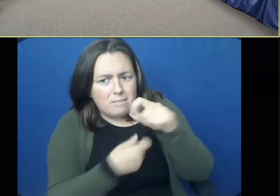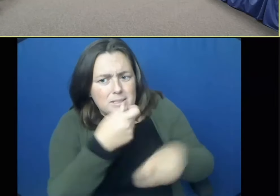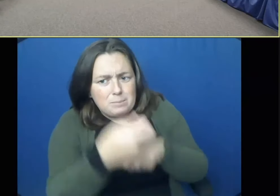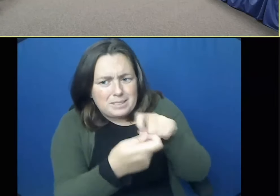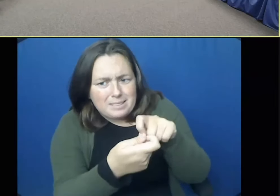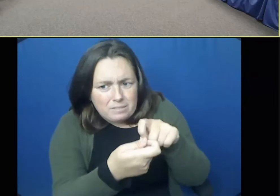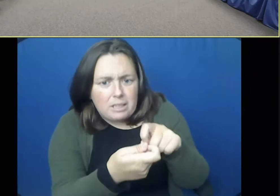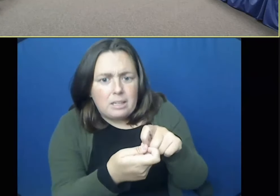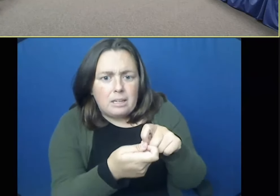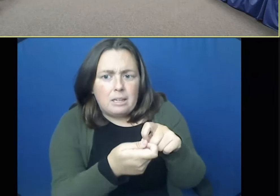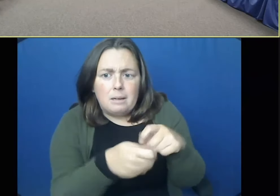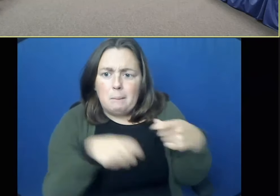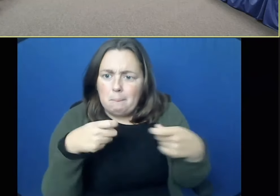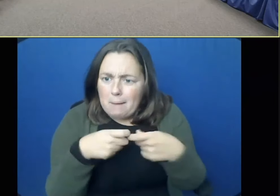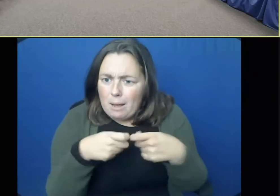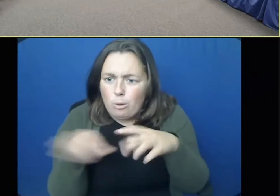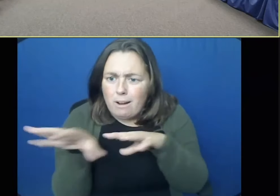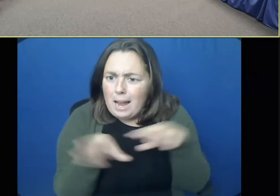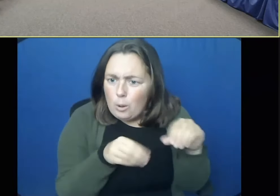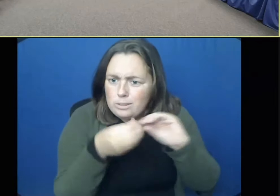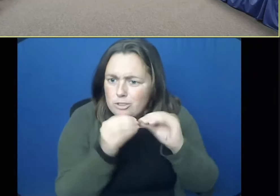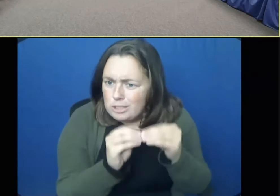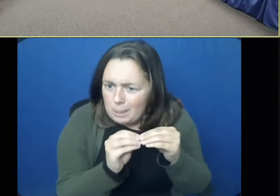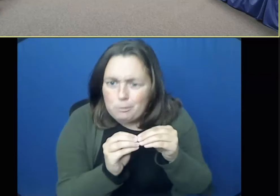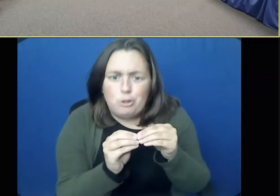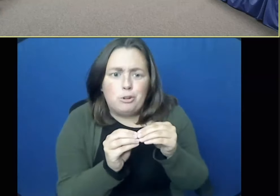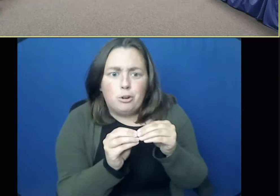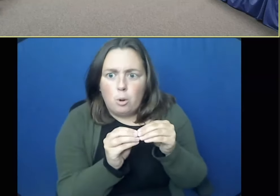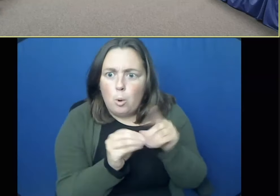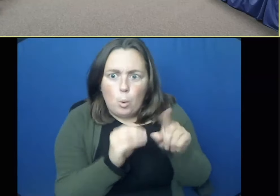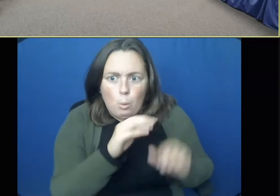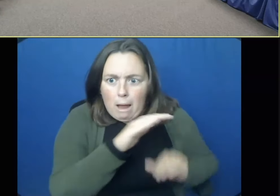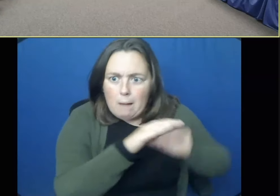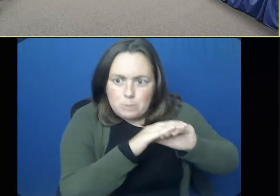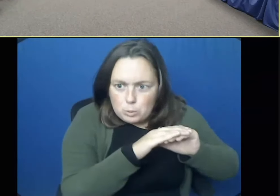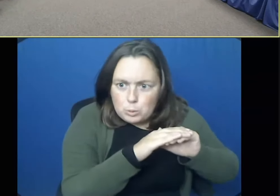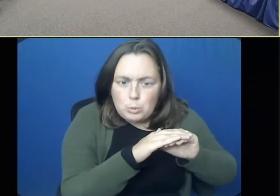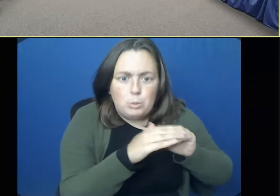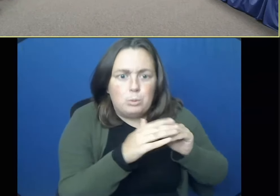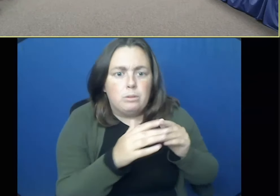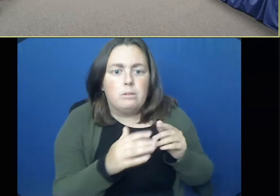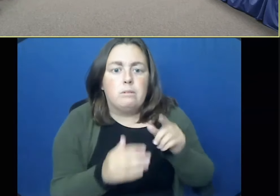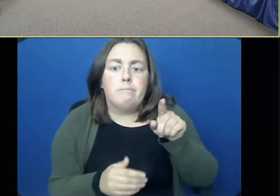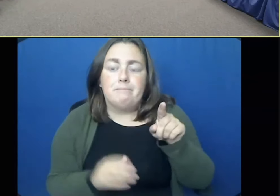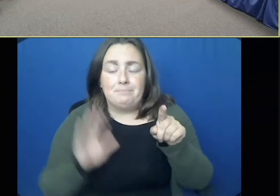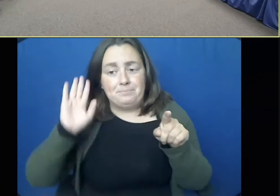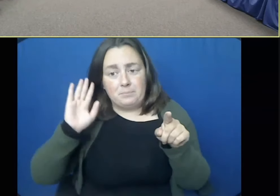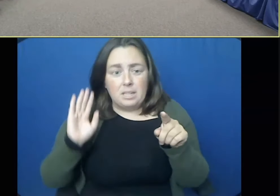obviously they weren't done, but is there a number in town? National grid outage map is 800